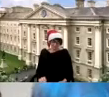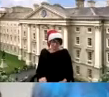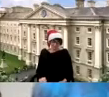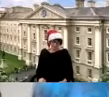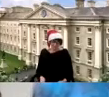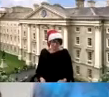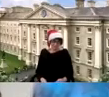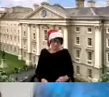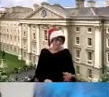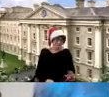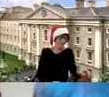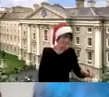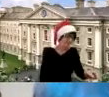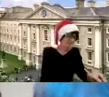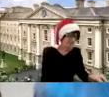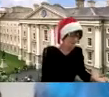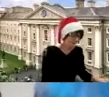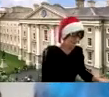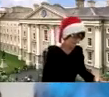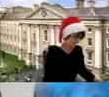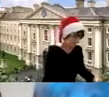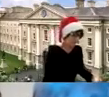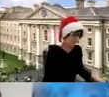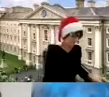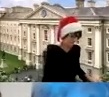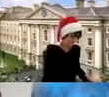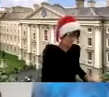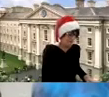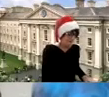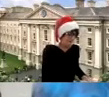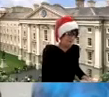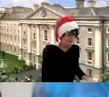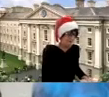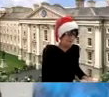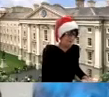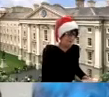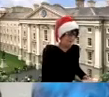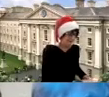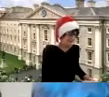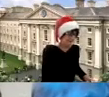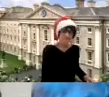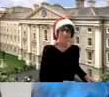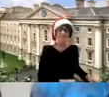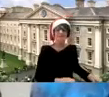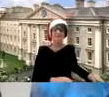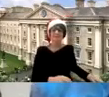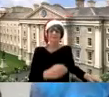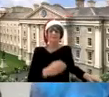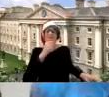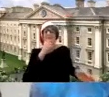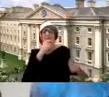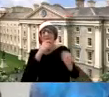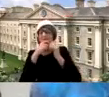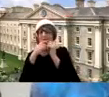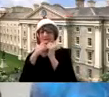basically i have five pieces of advice about minding your well-being uh during this period and